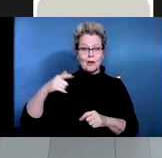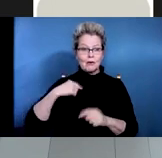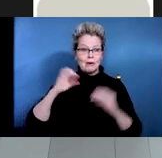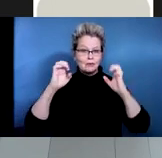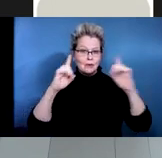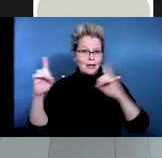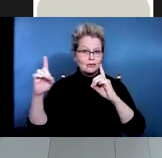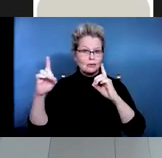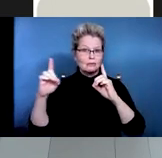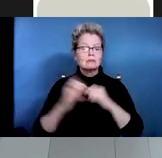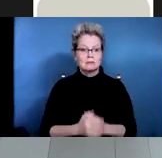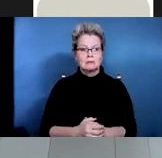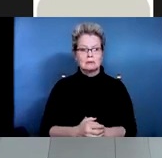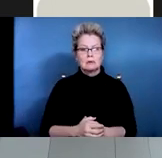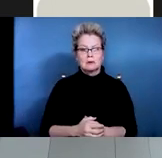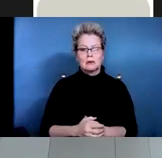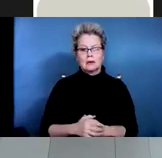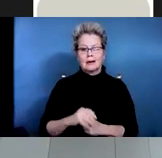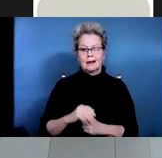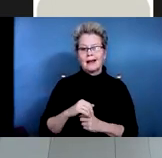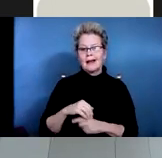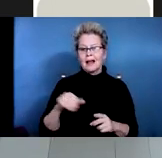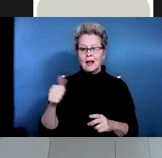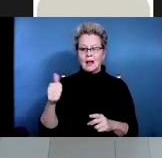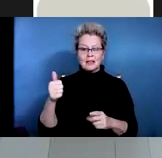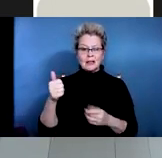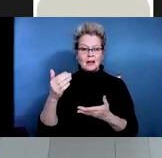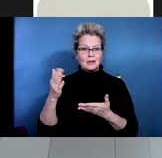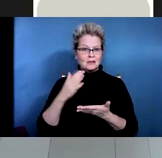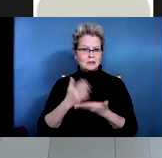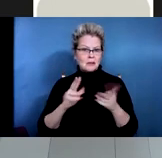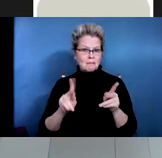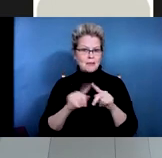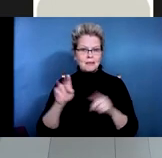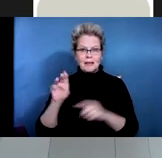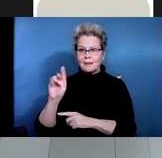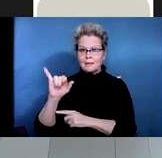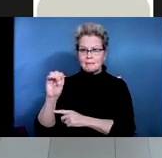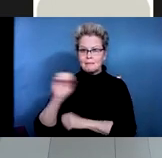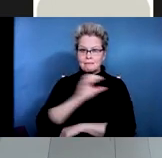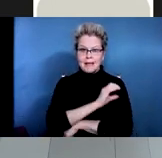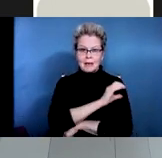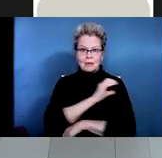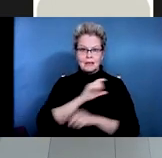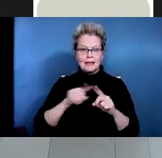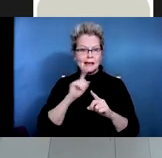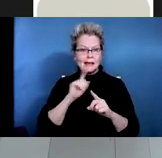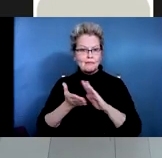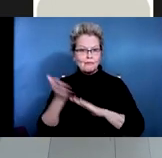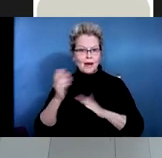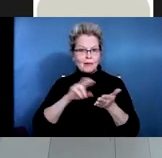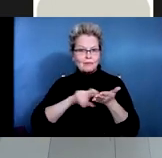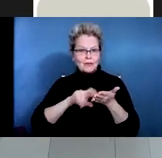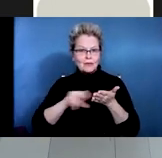Jim Malik and his colleagues at the Mayo Clinic ran a series of studies using resource facilitation,